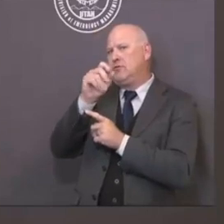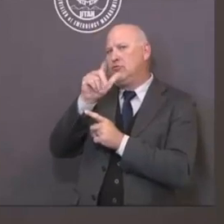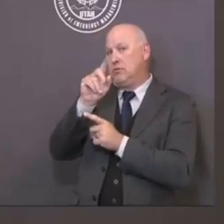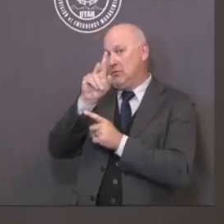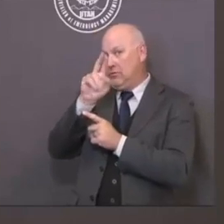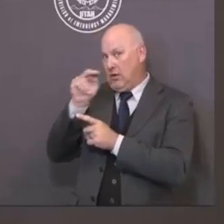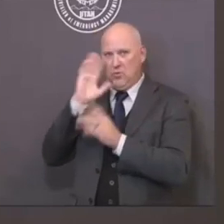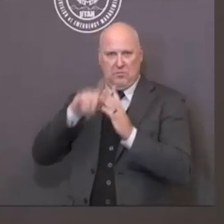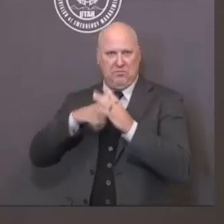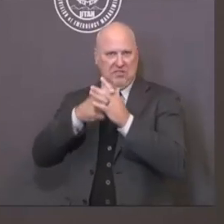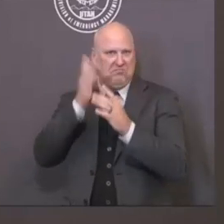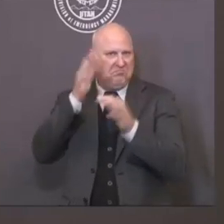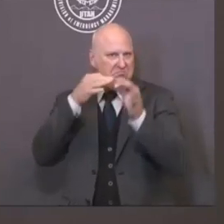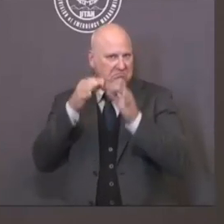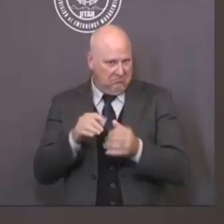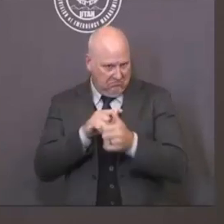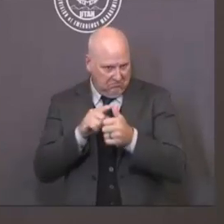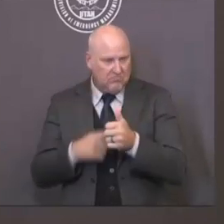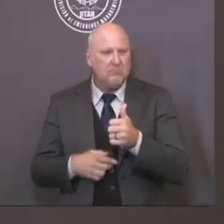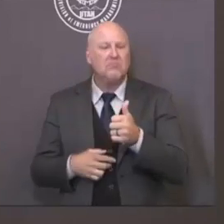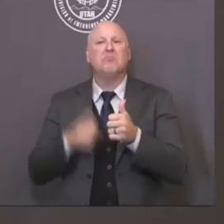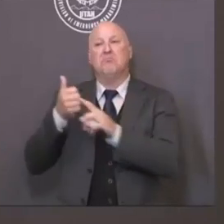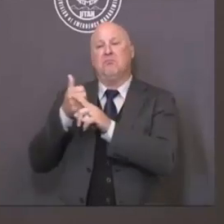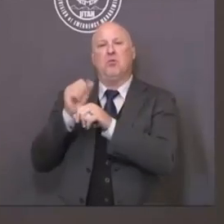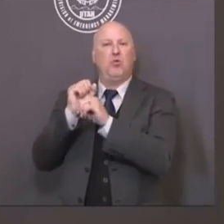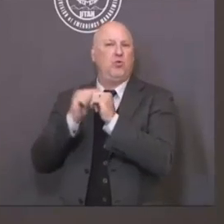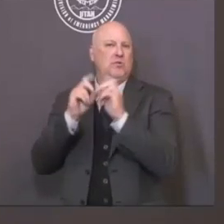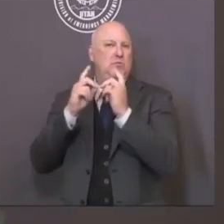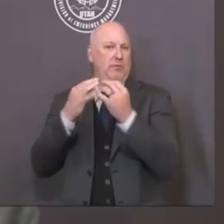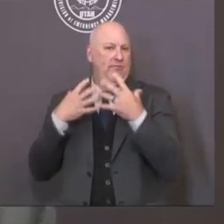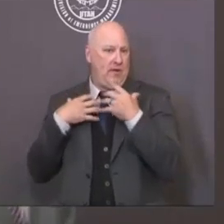She will be followed by Governor Gary Herbert.